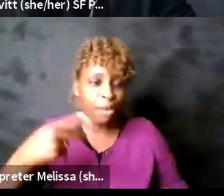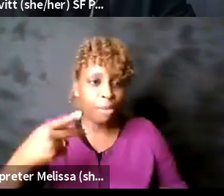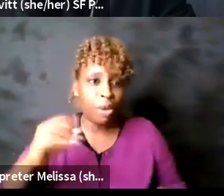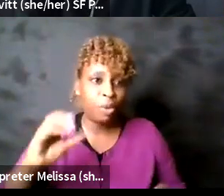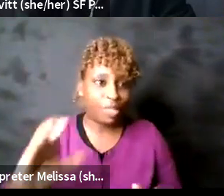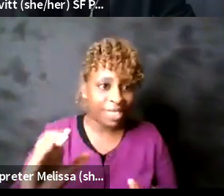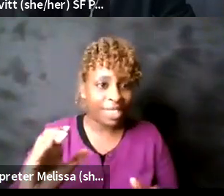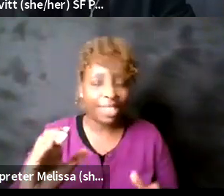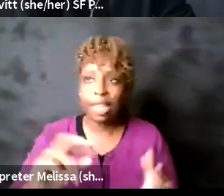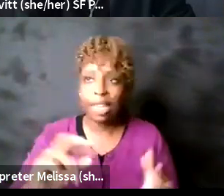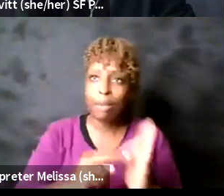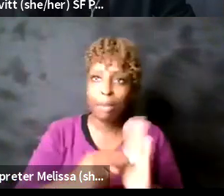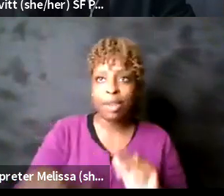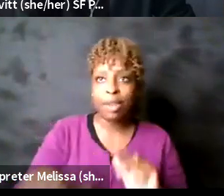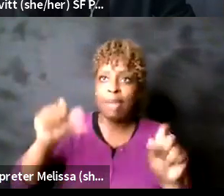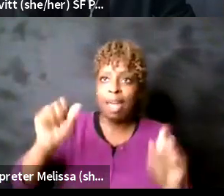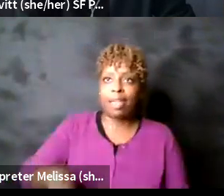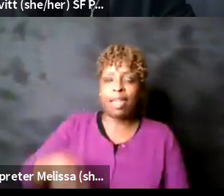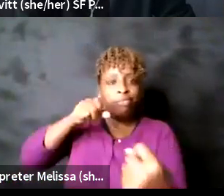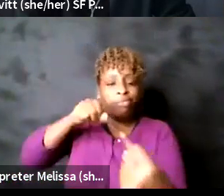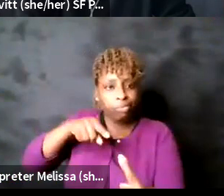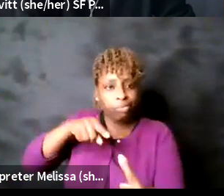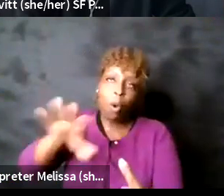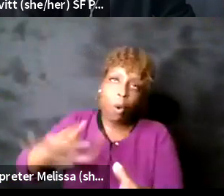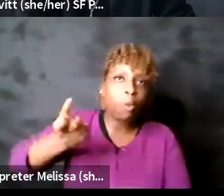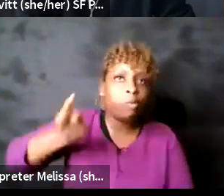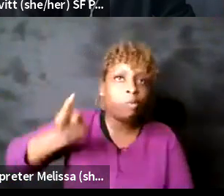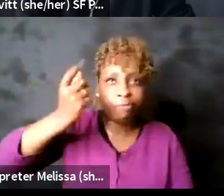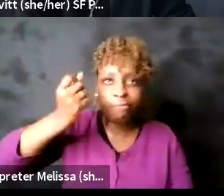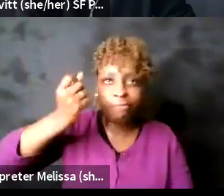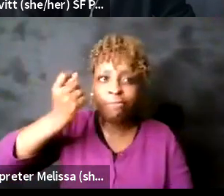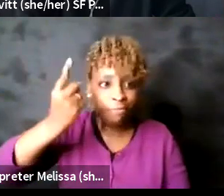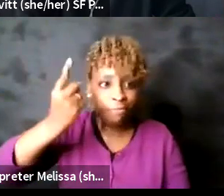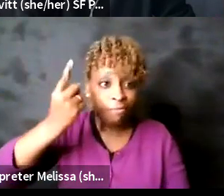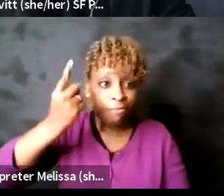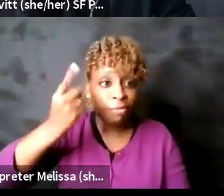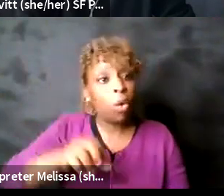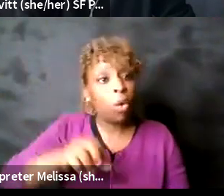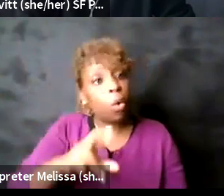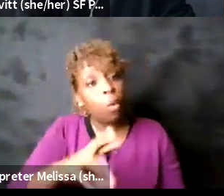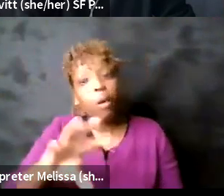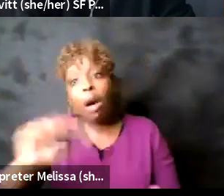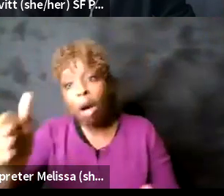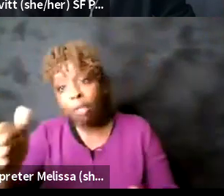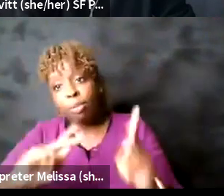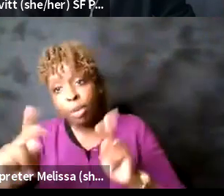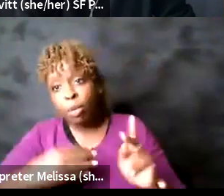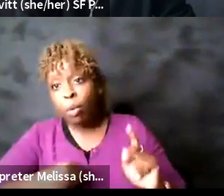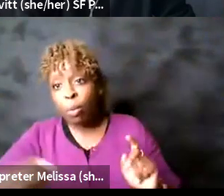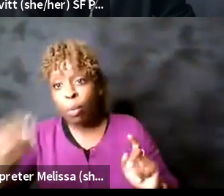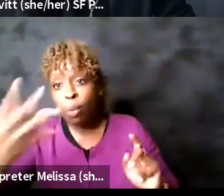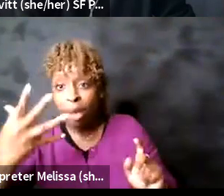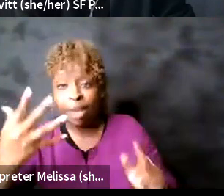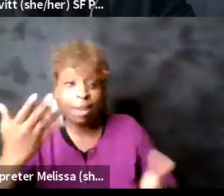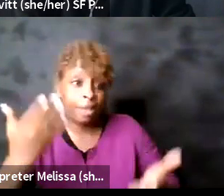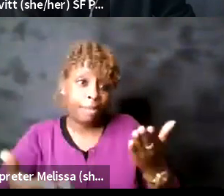for my front of house who are white who have probably never had a front of house manager of color that they should also still come